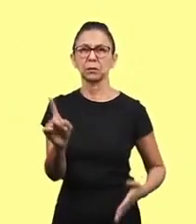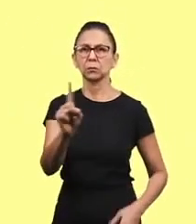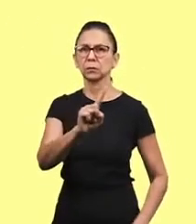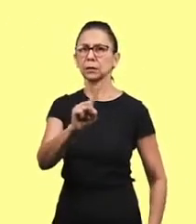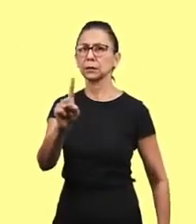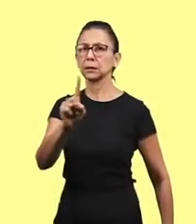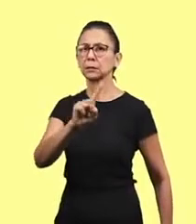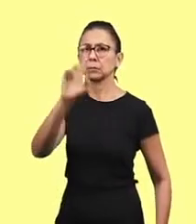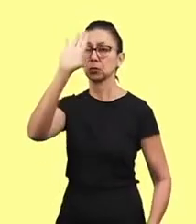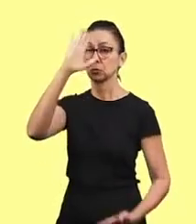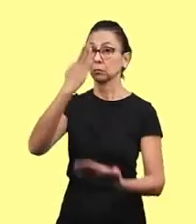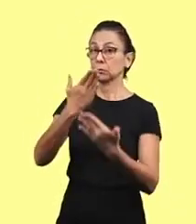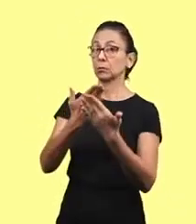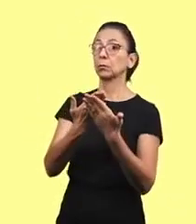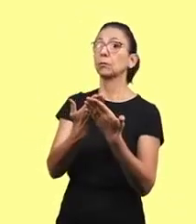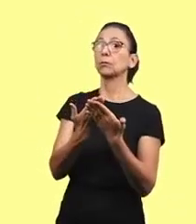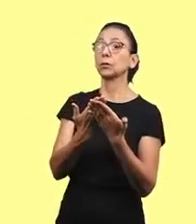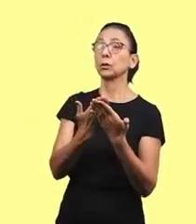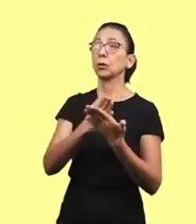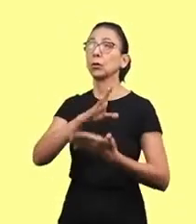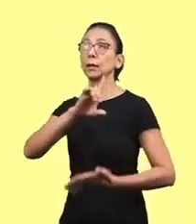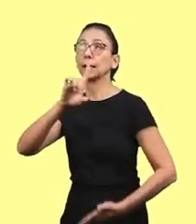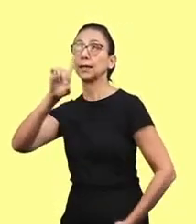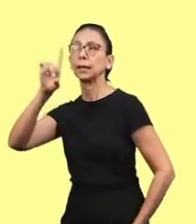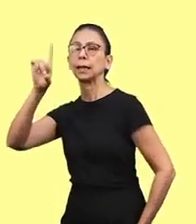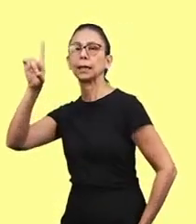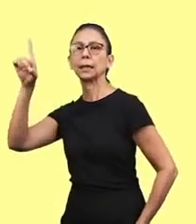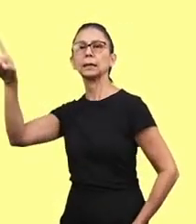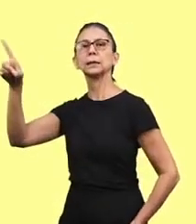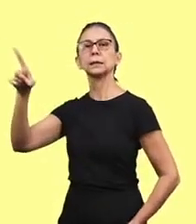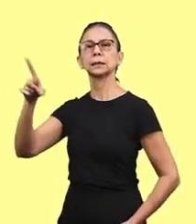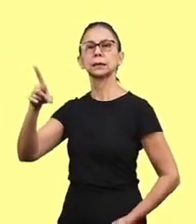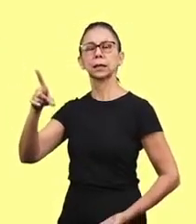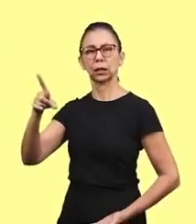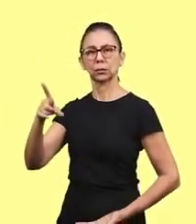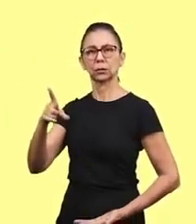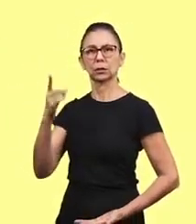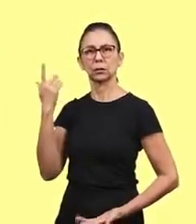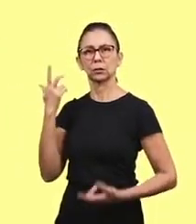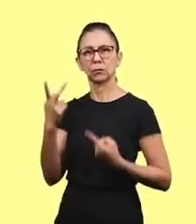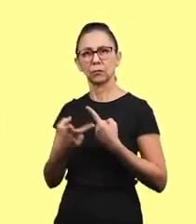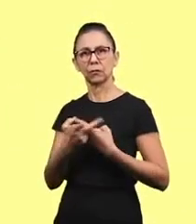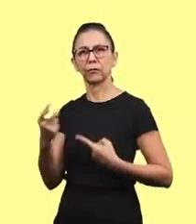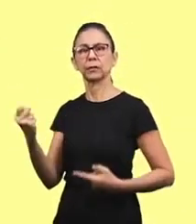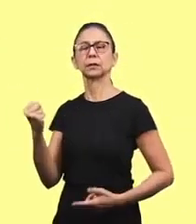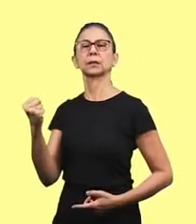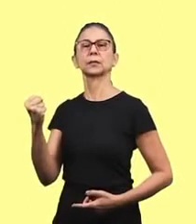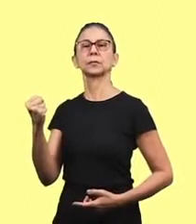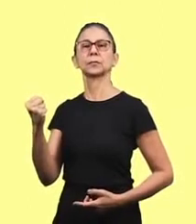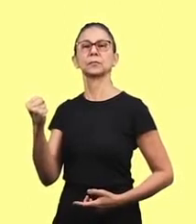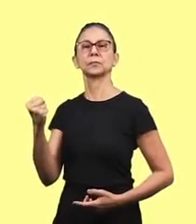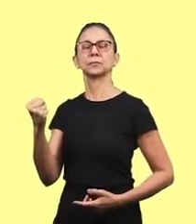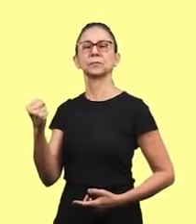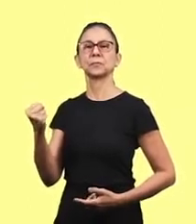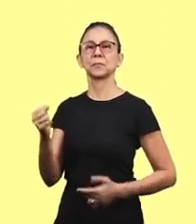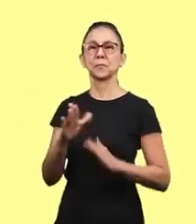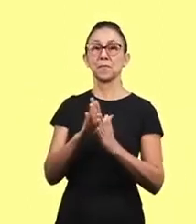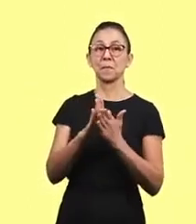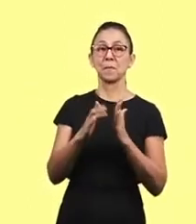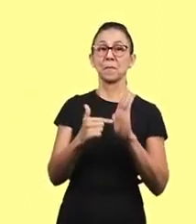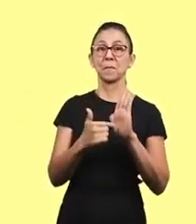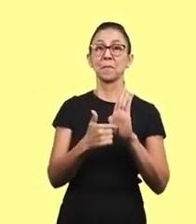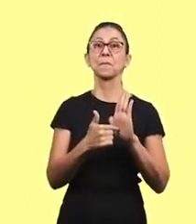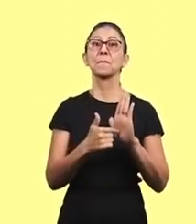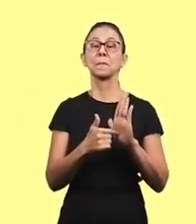by the enemies but trusted in the word of God and continued firm in his purpose to be victorious and the word of